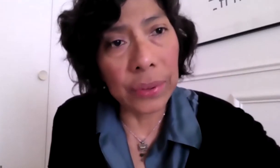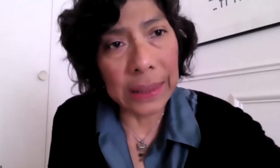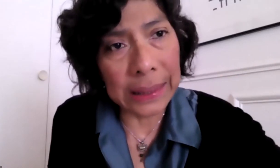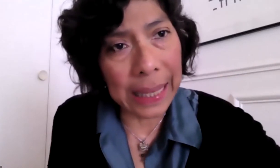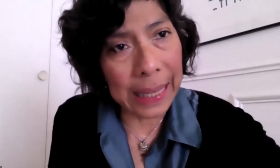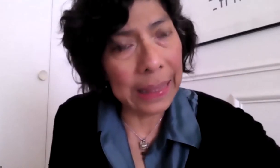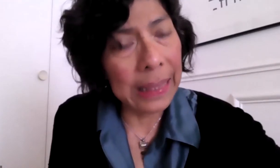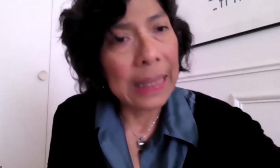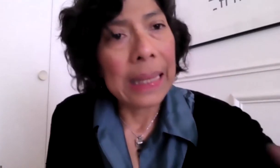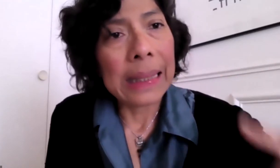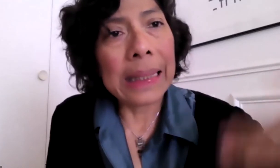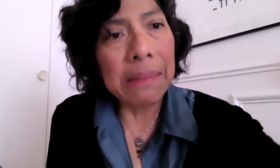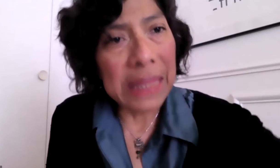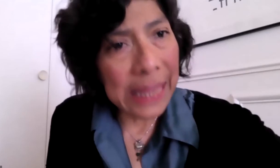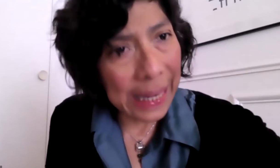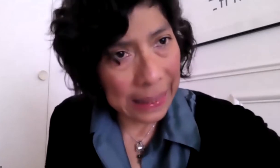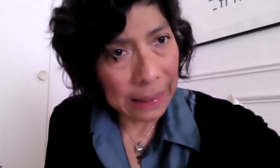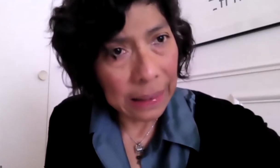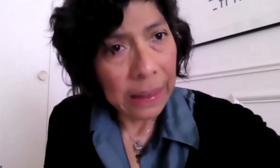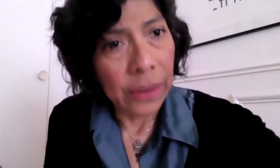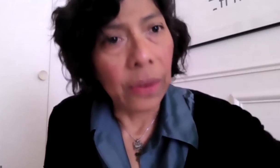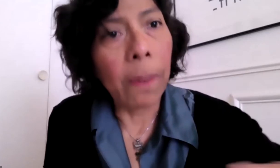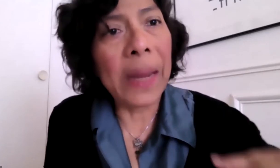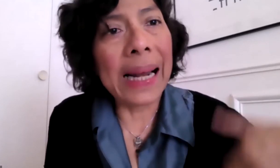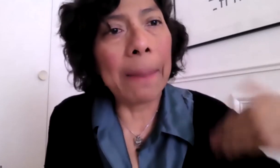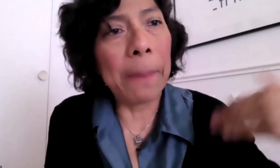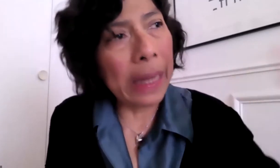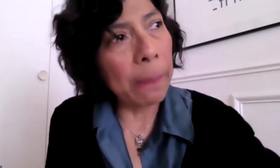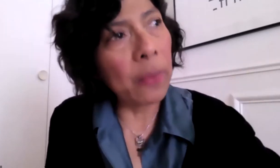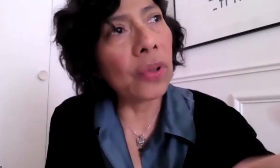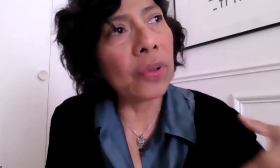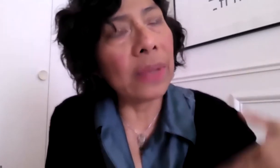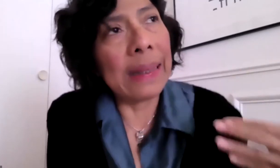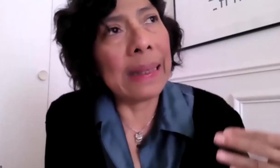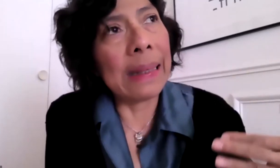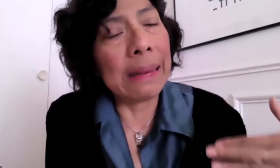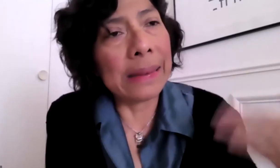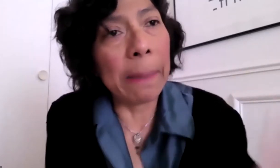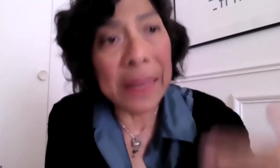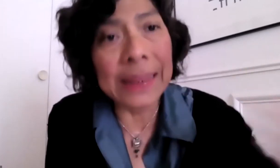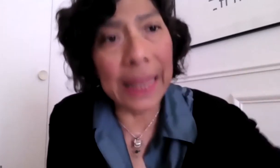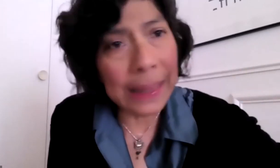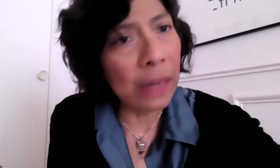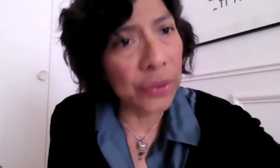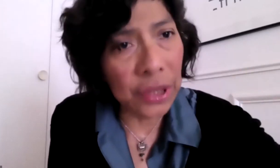spaces within the judicial and criminal system.